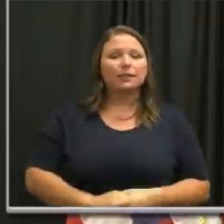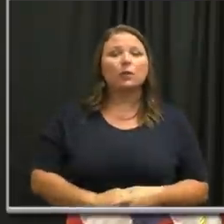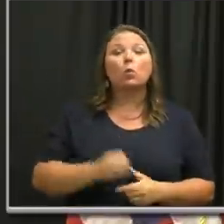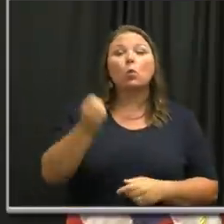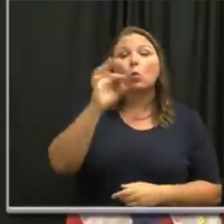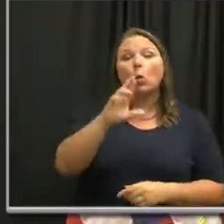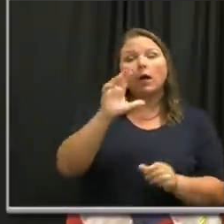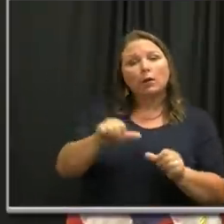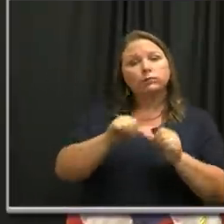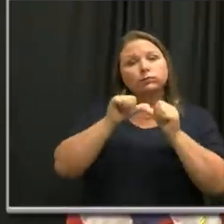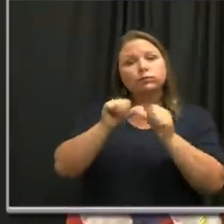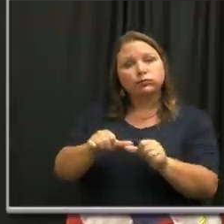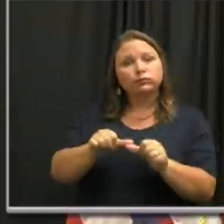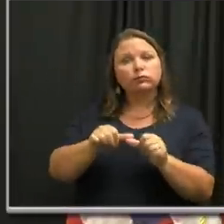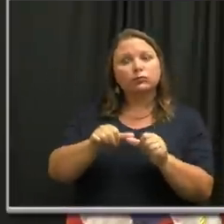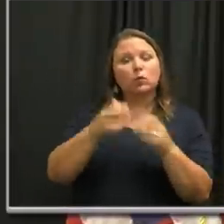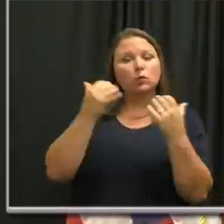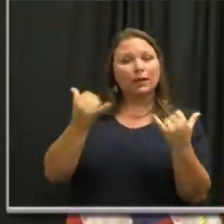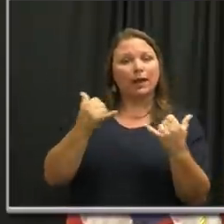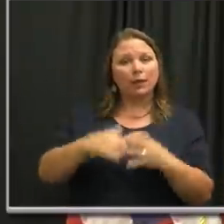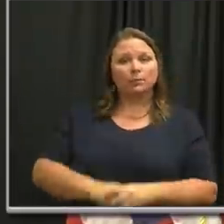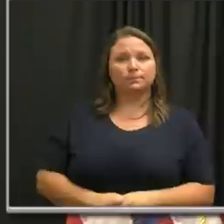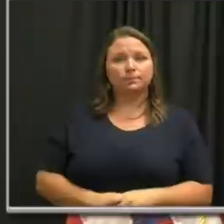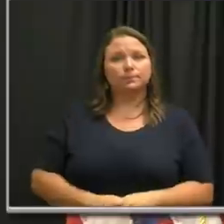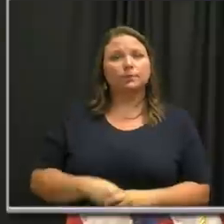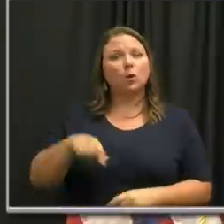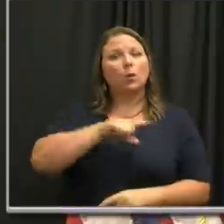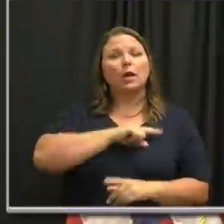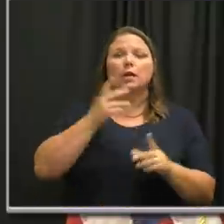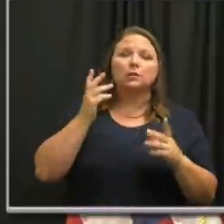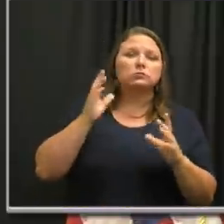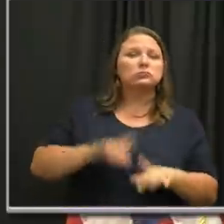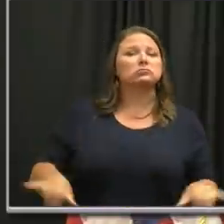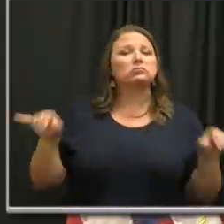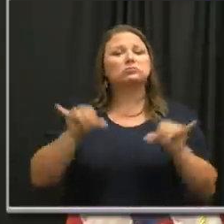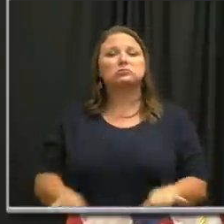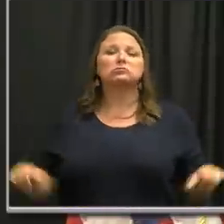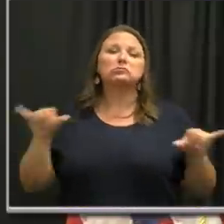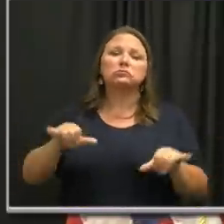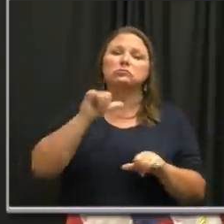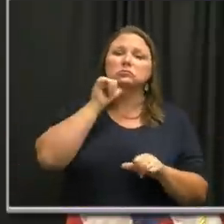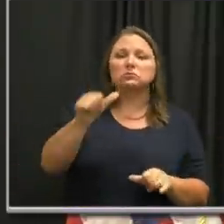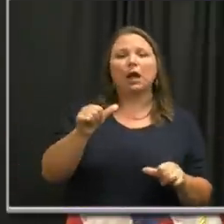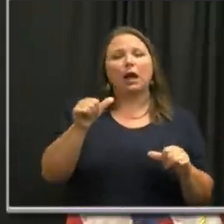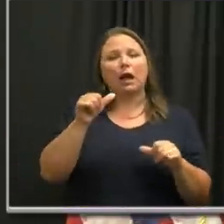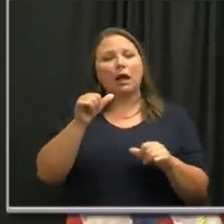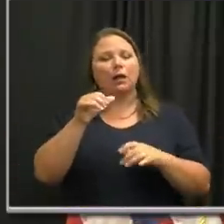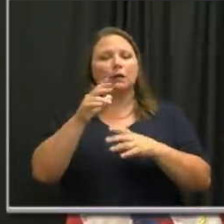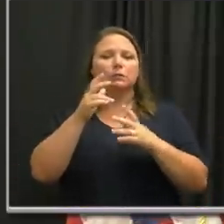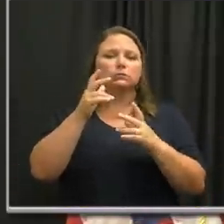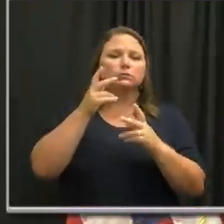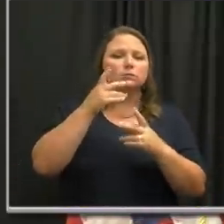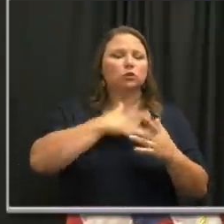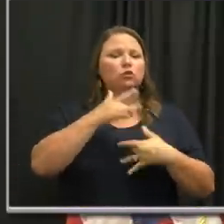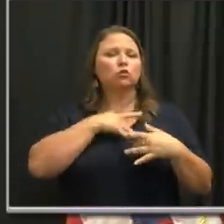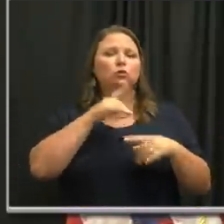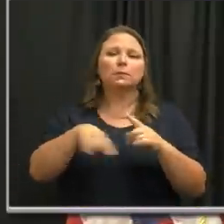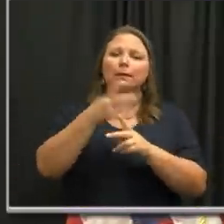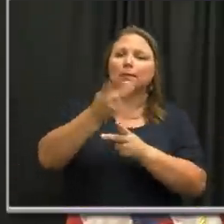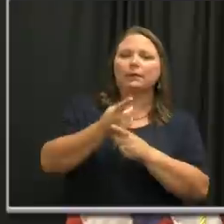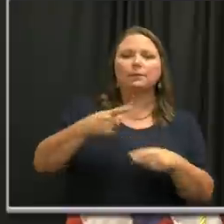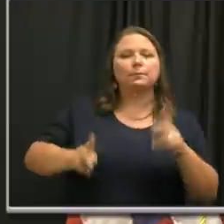Or we can continue down the path that we're currently on and keep doing what we're doing, not taking personal responsibility to keep our community safe.